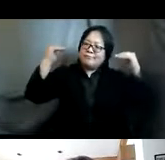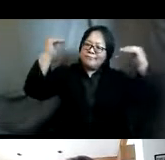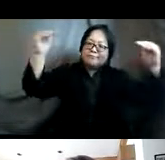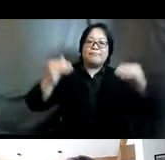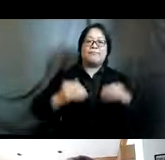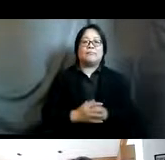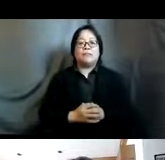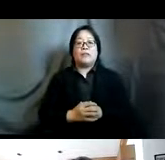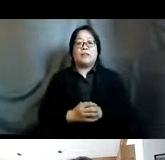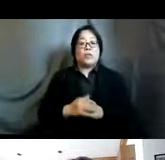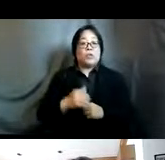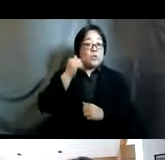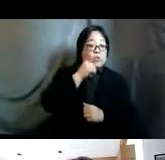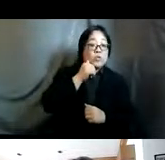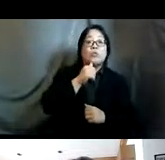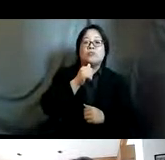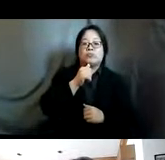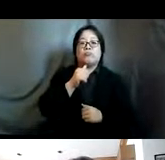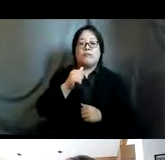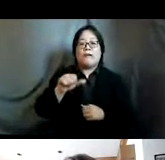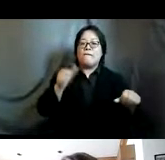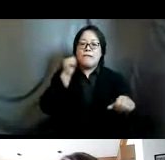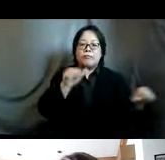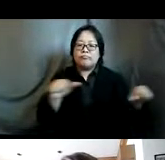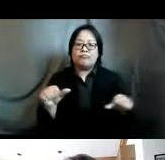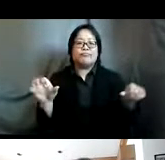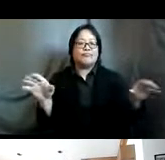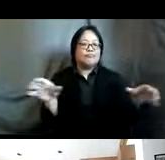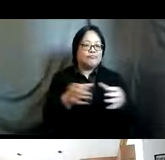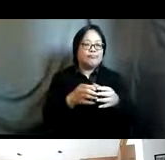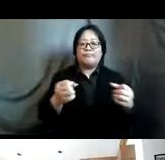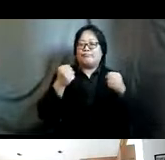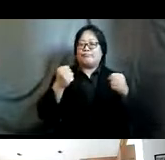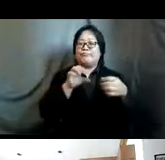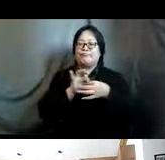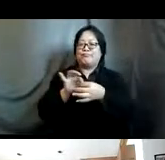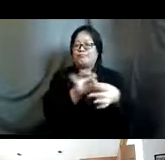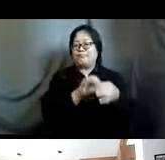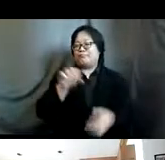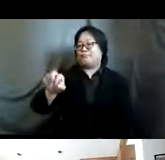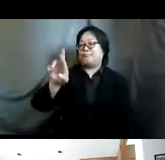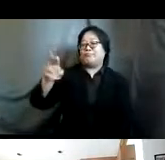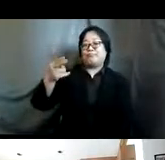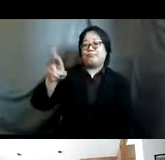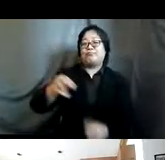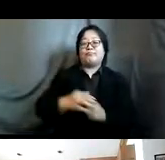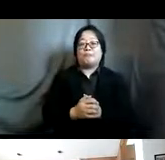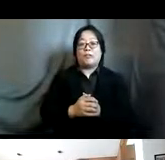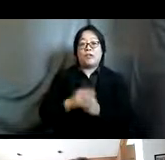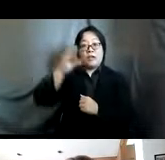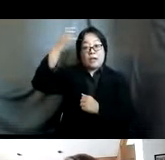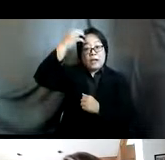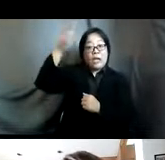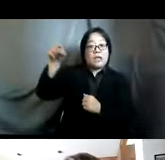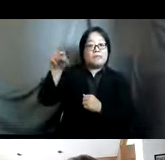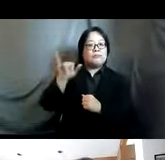women girls and feminist organization networks and the allies are strengthened to advance srhr and that more governments globally promote